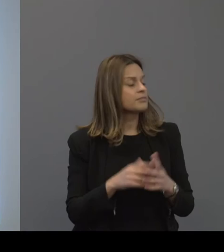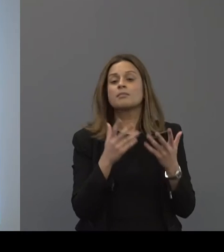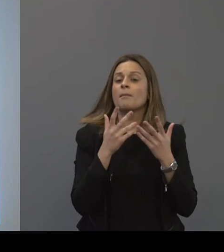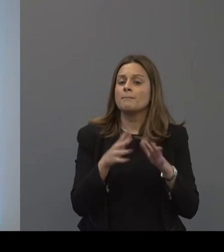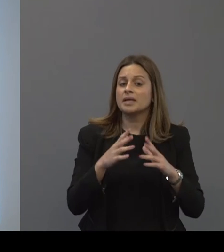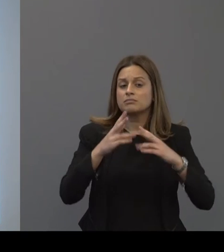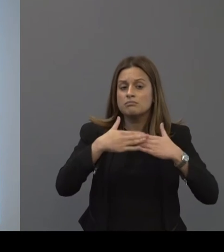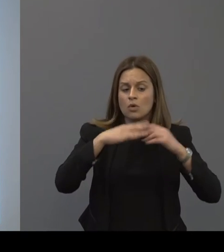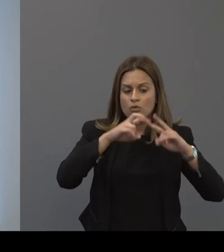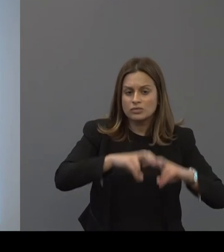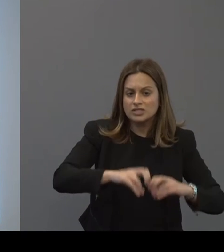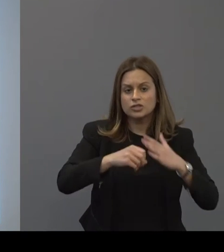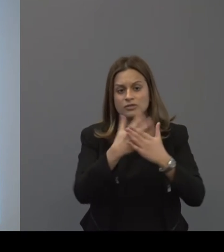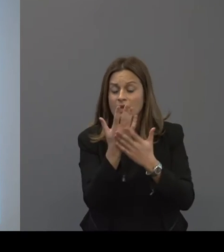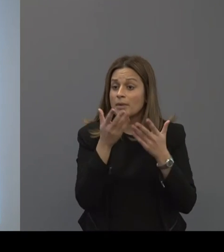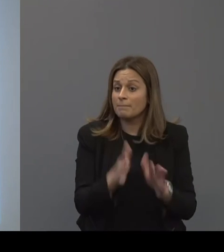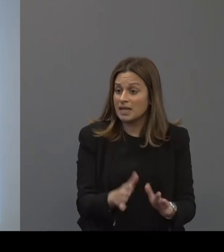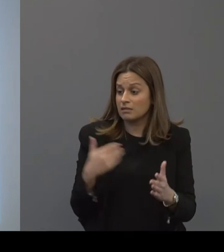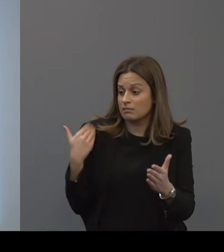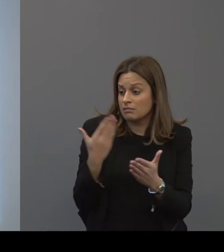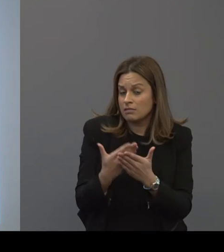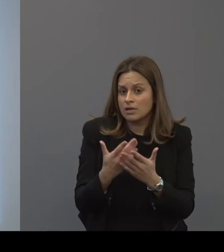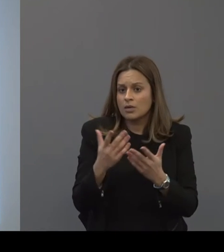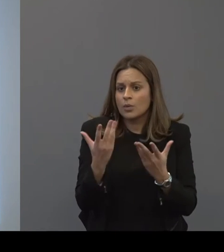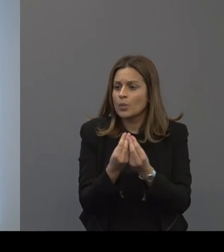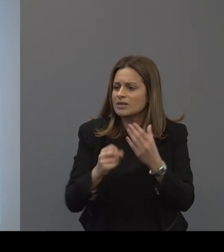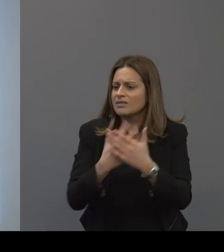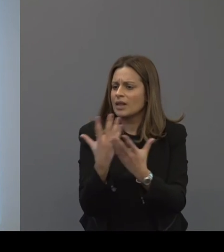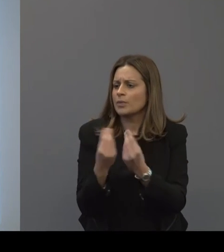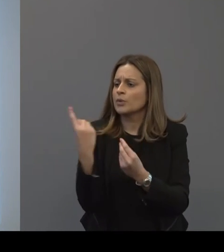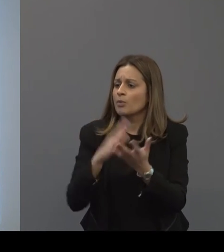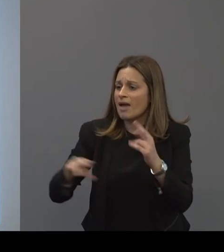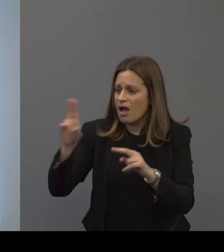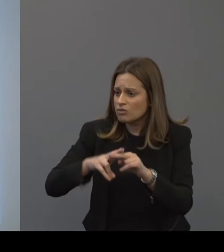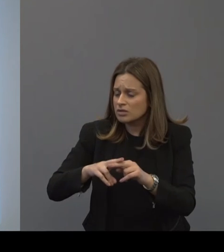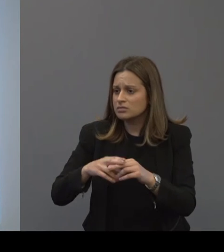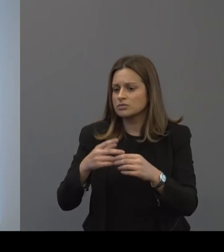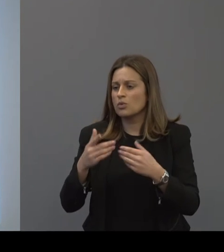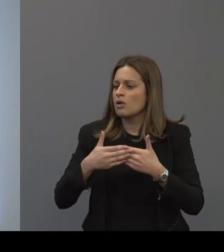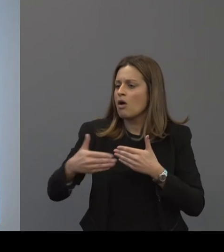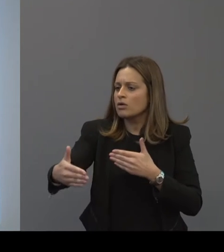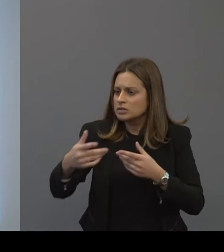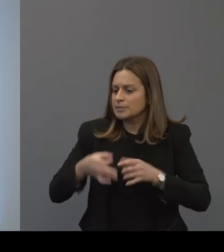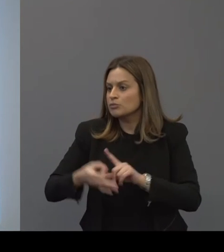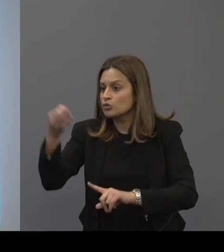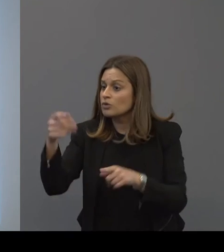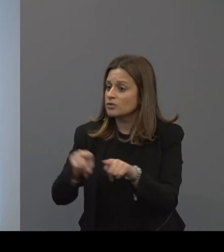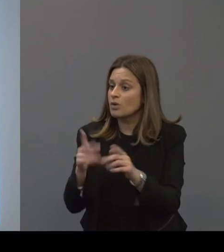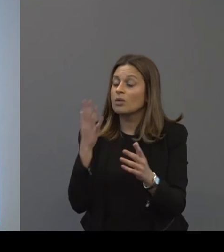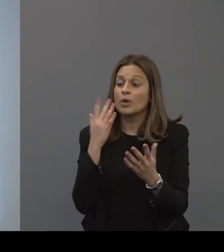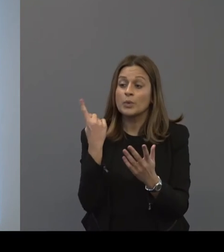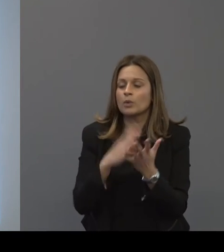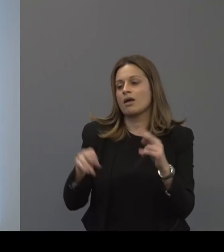research and development over the years so we've delivered the program with parents and we get better carryover and long-term effects when parents are